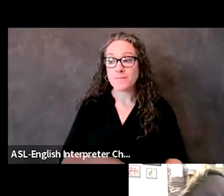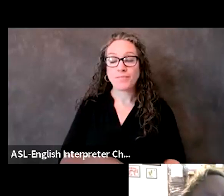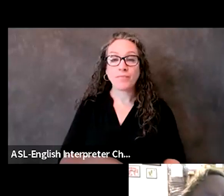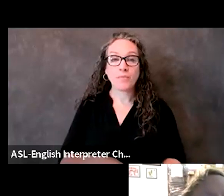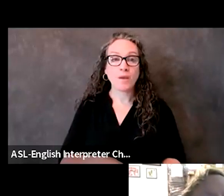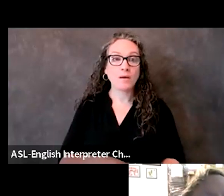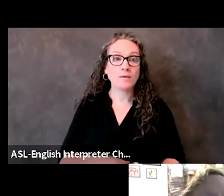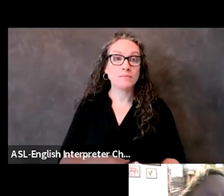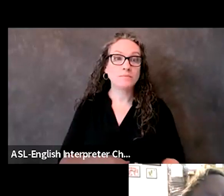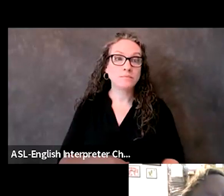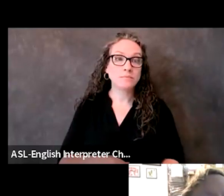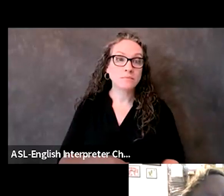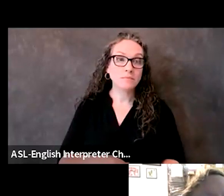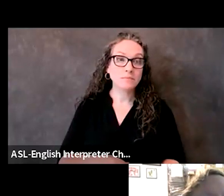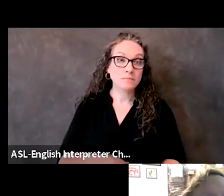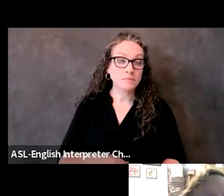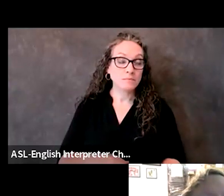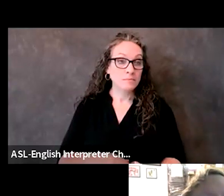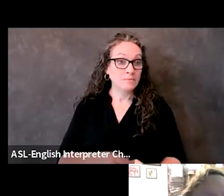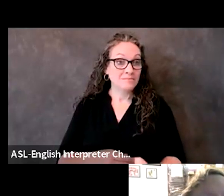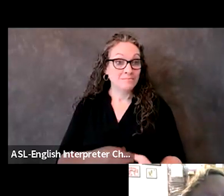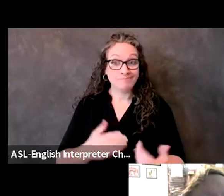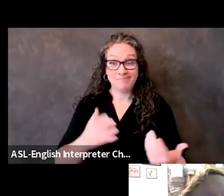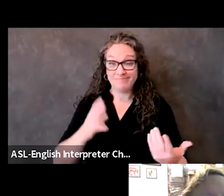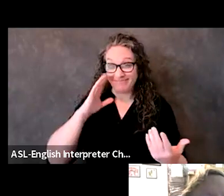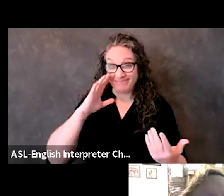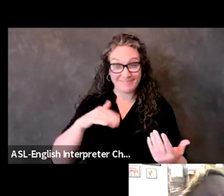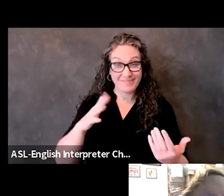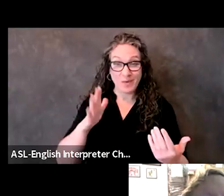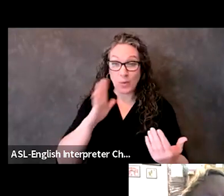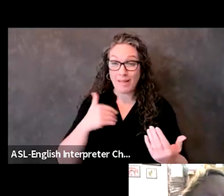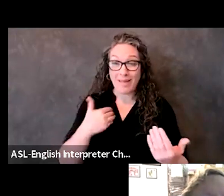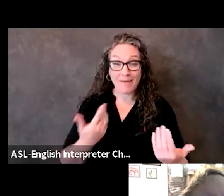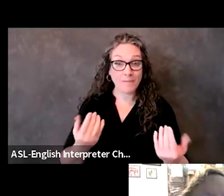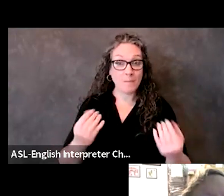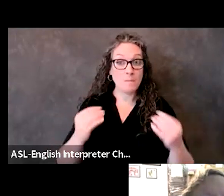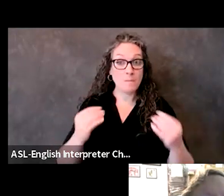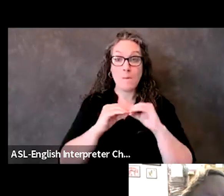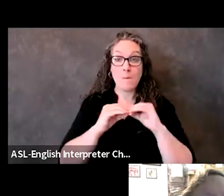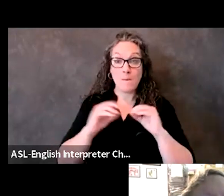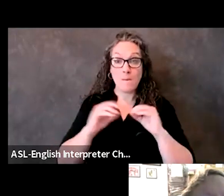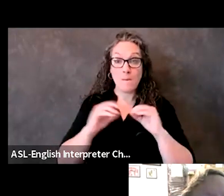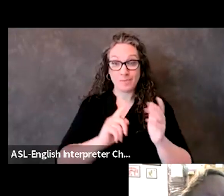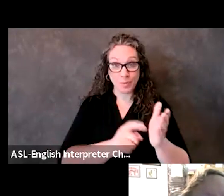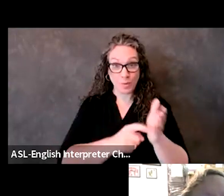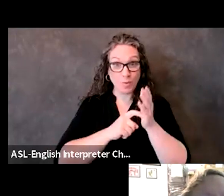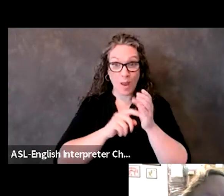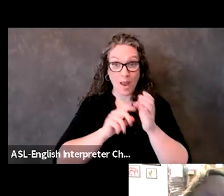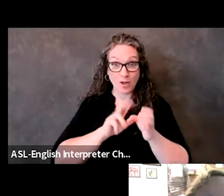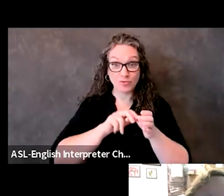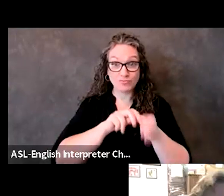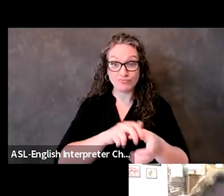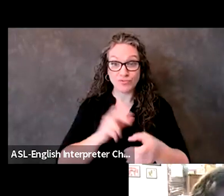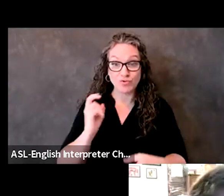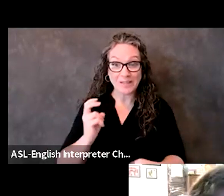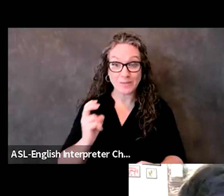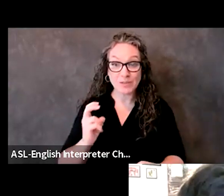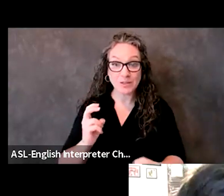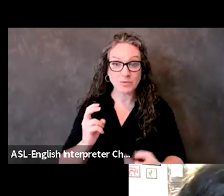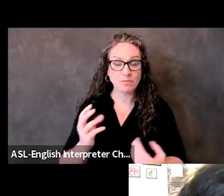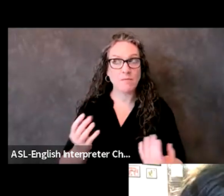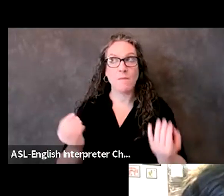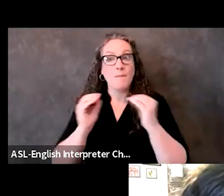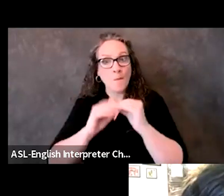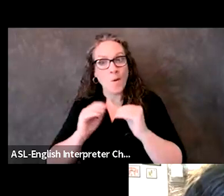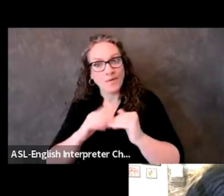there's going to be more people that have to have transportation, probably than there are going to be transportation